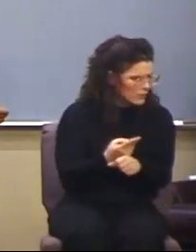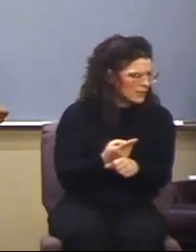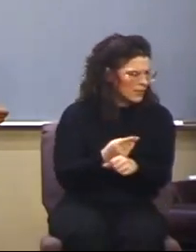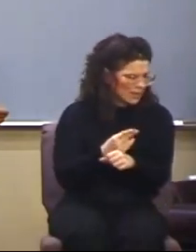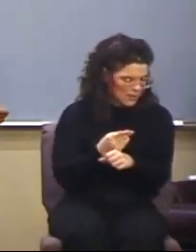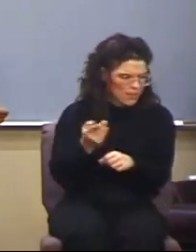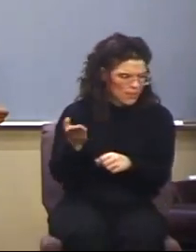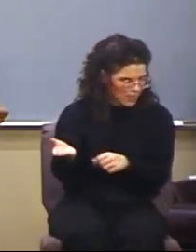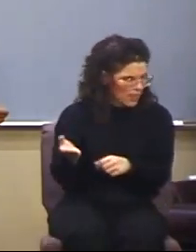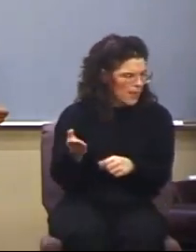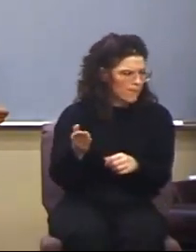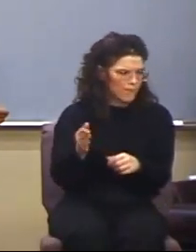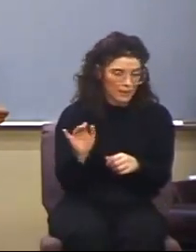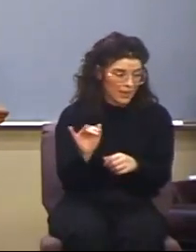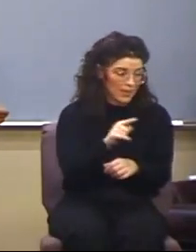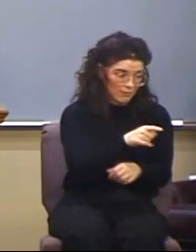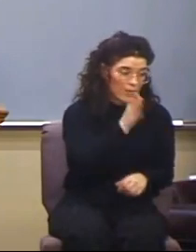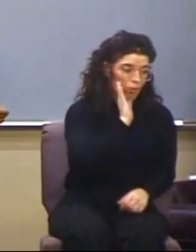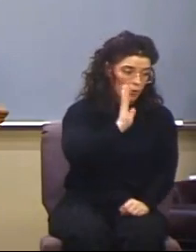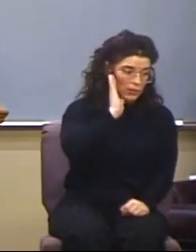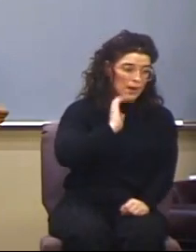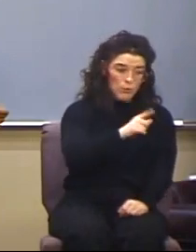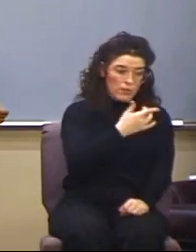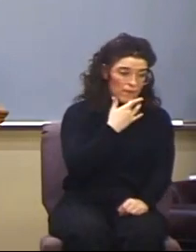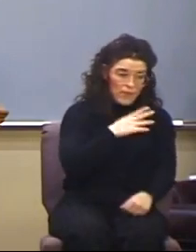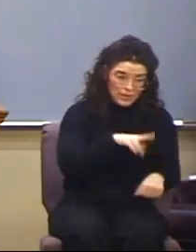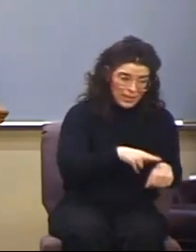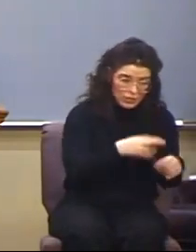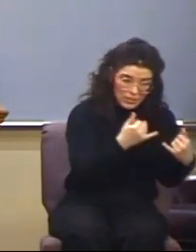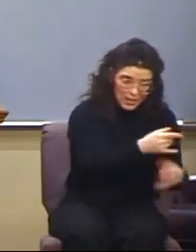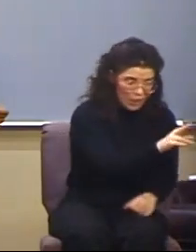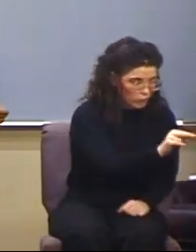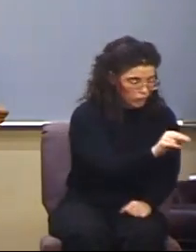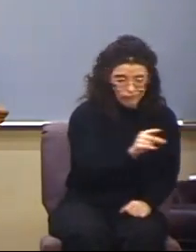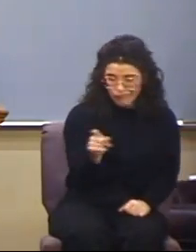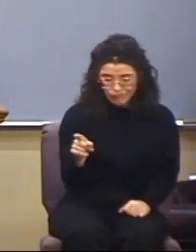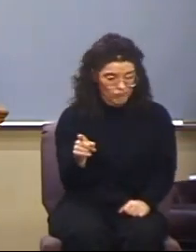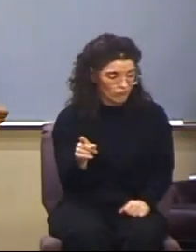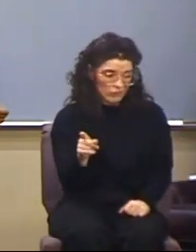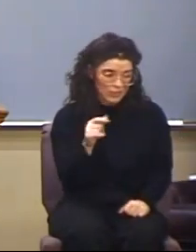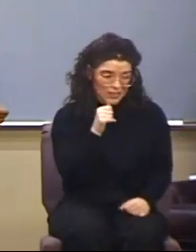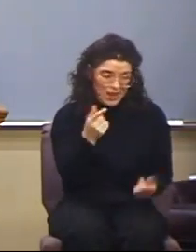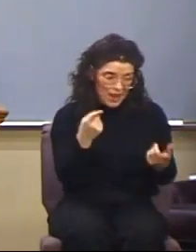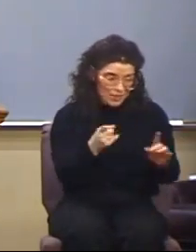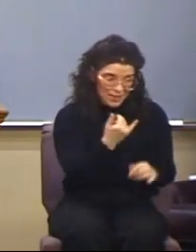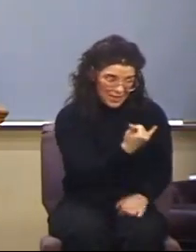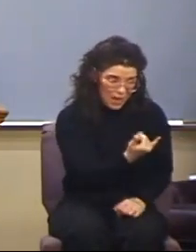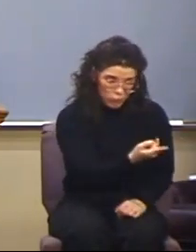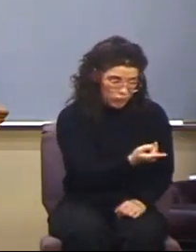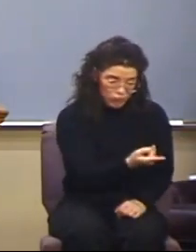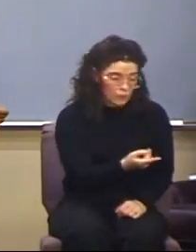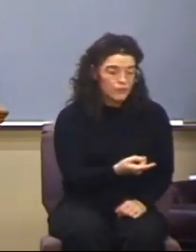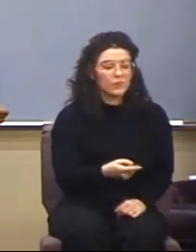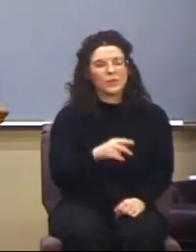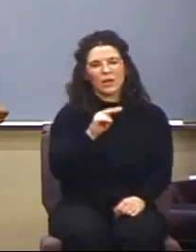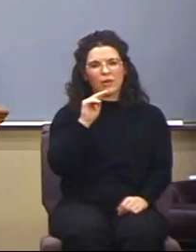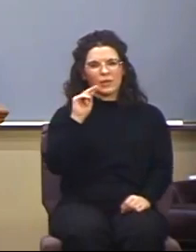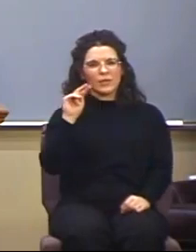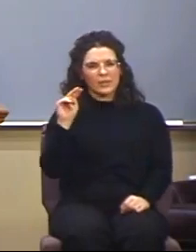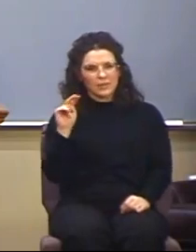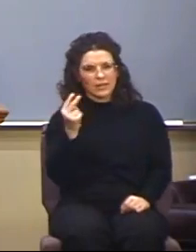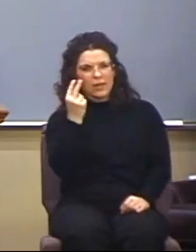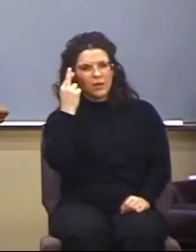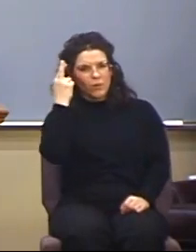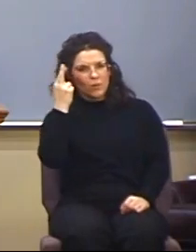favored nation, dispensationally, okay? The second reason that the gifts were given,